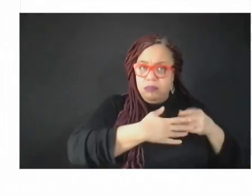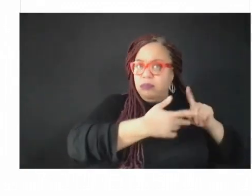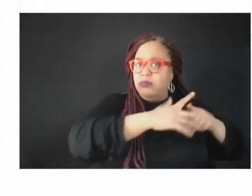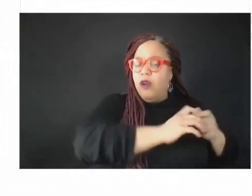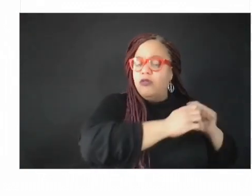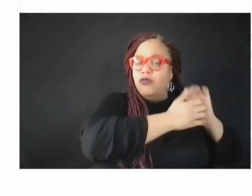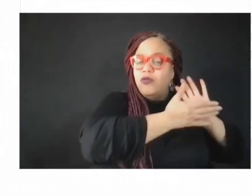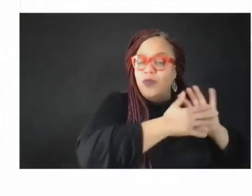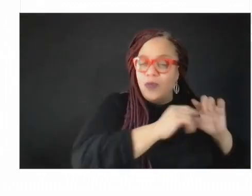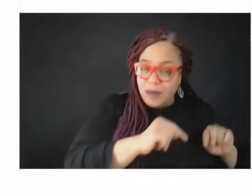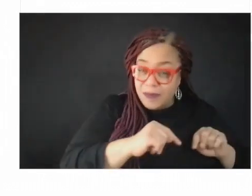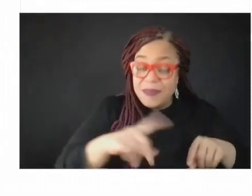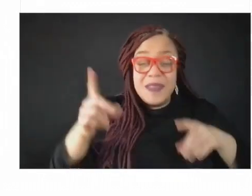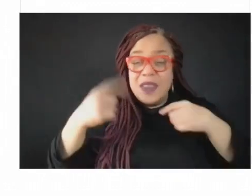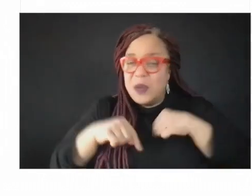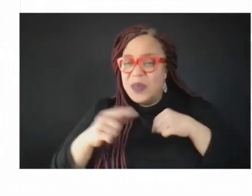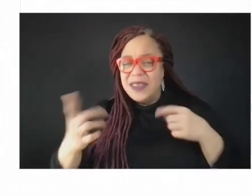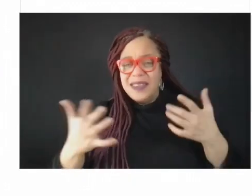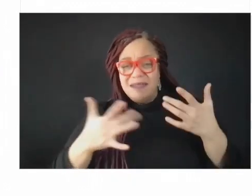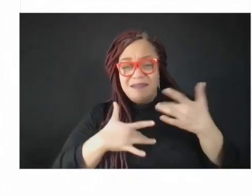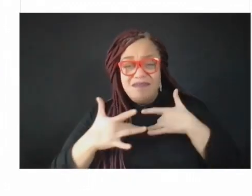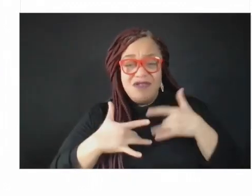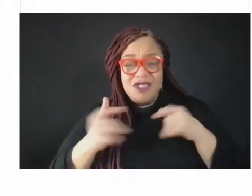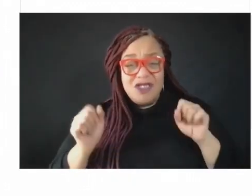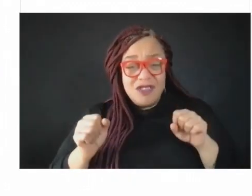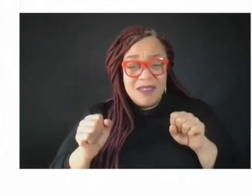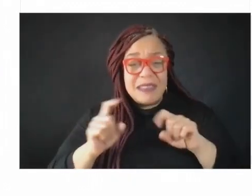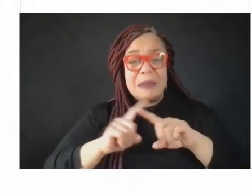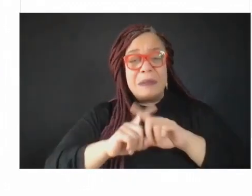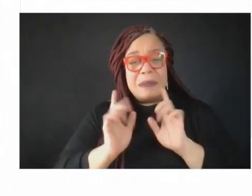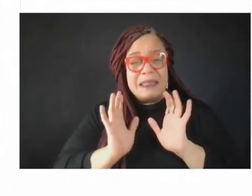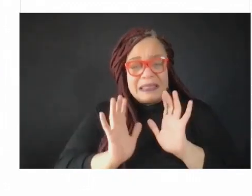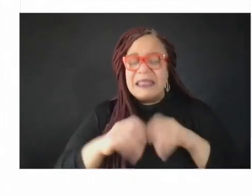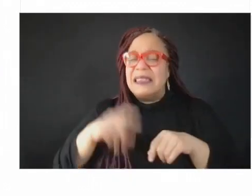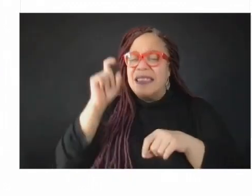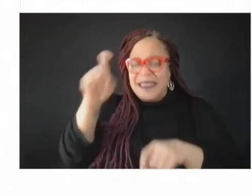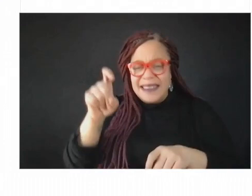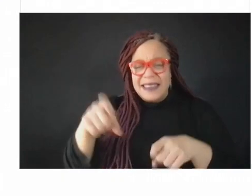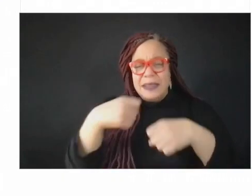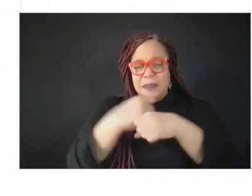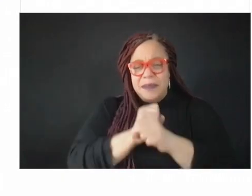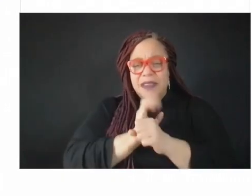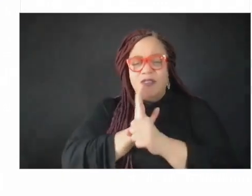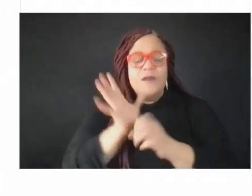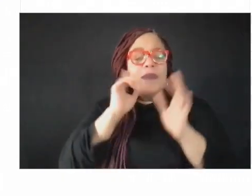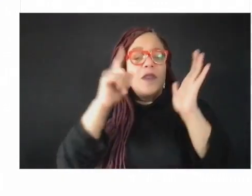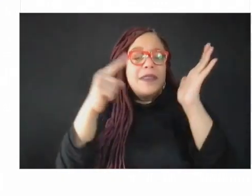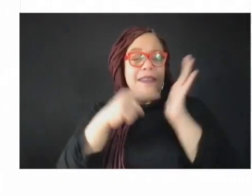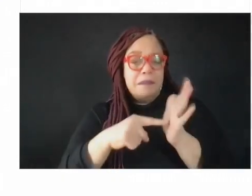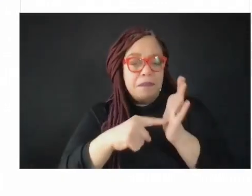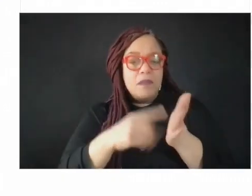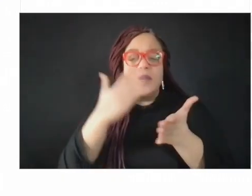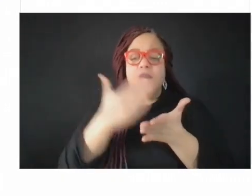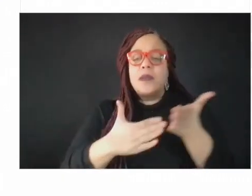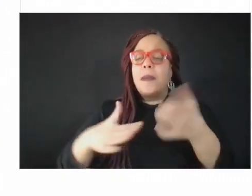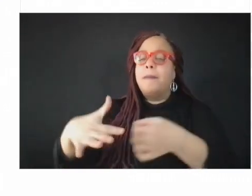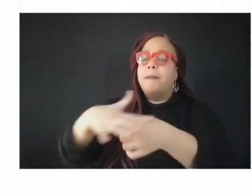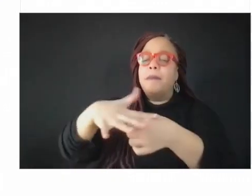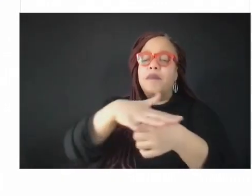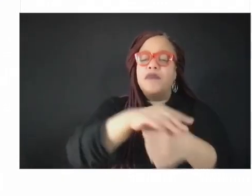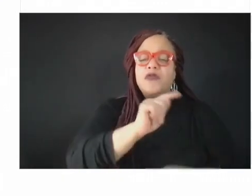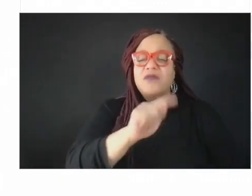some jurisdictions aren't necessarily stealing from other jurisdictions. So